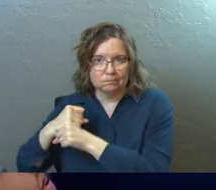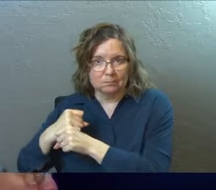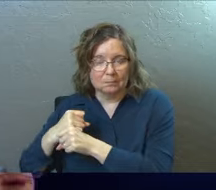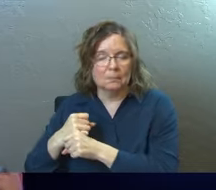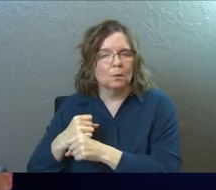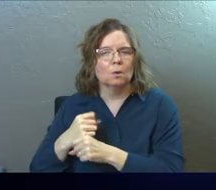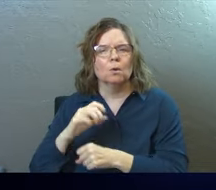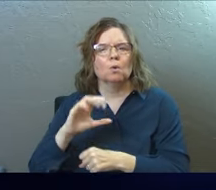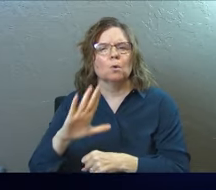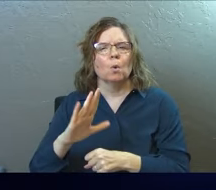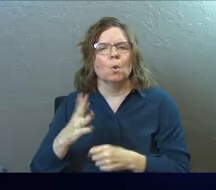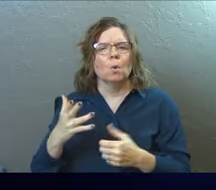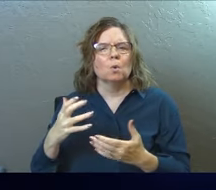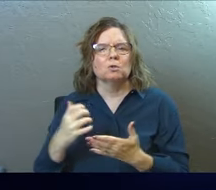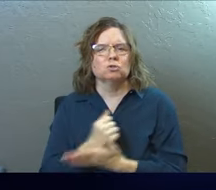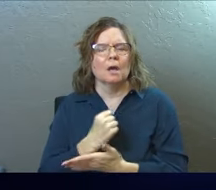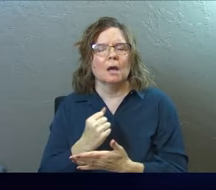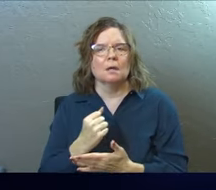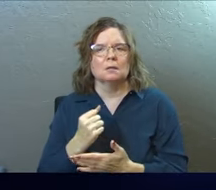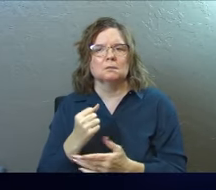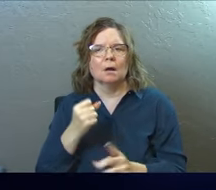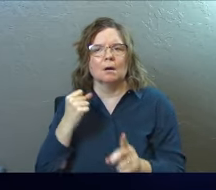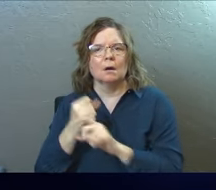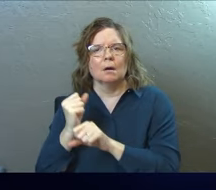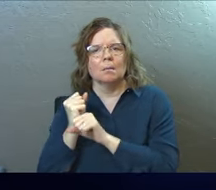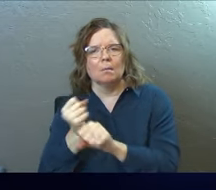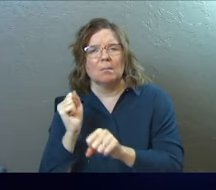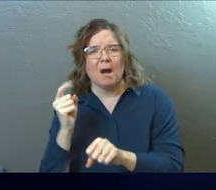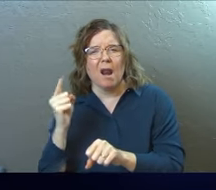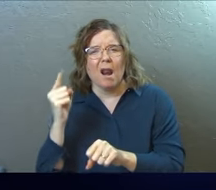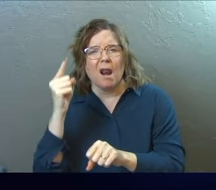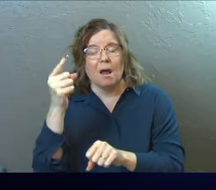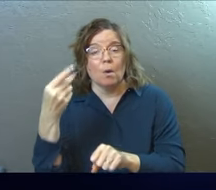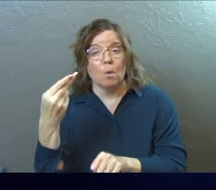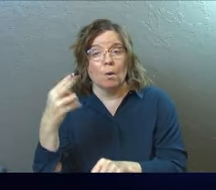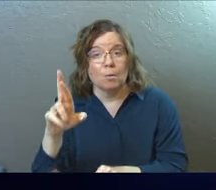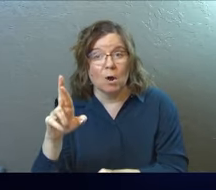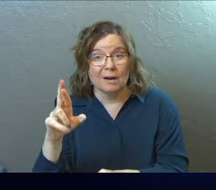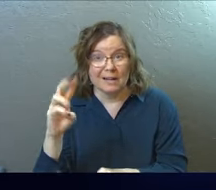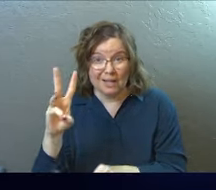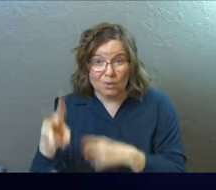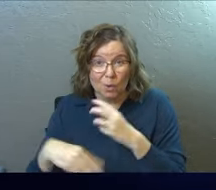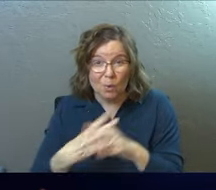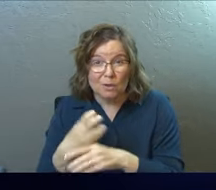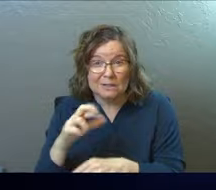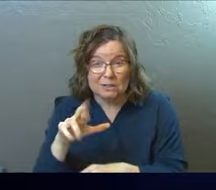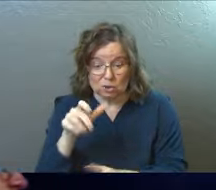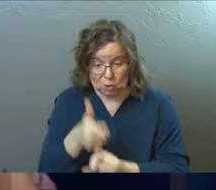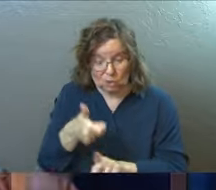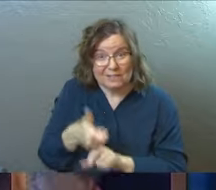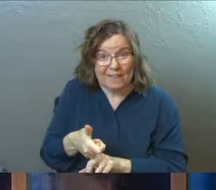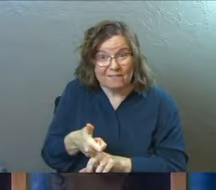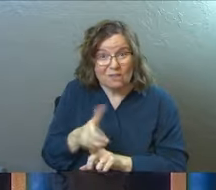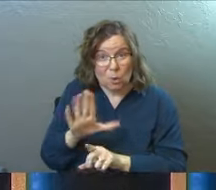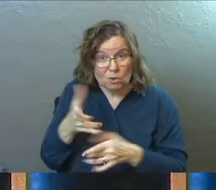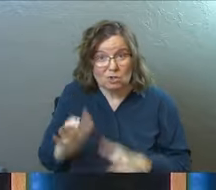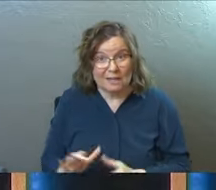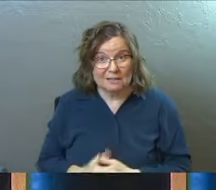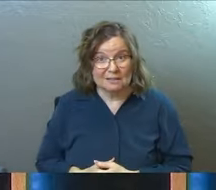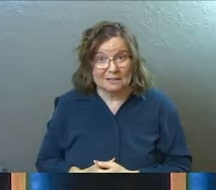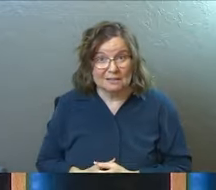what is your chance of hitting a home run in the World Series, your personal chance?